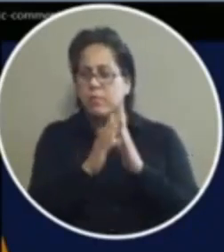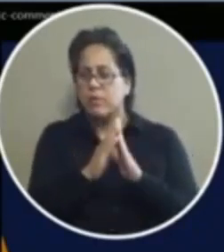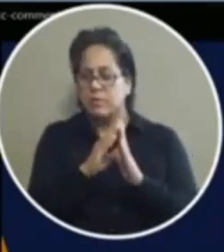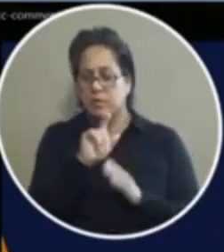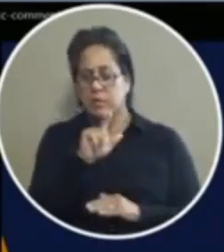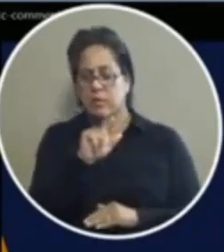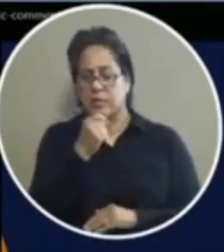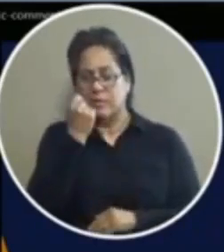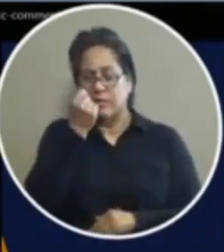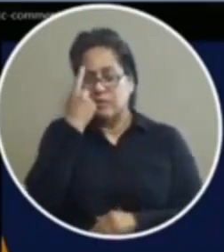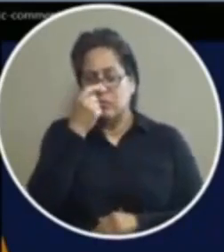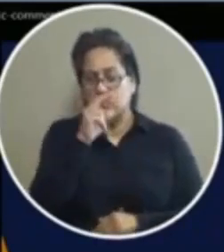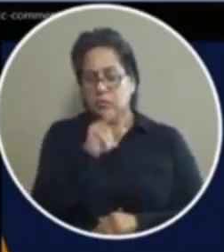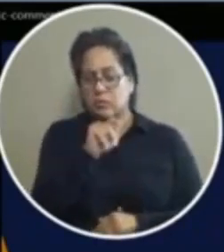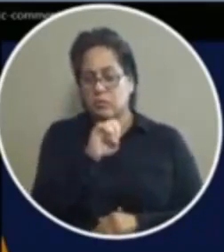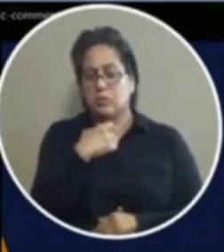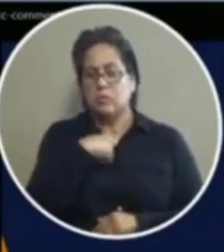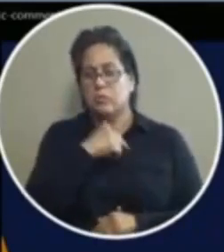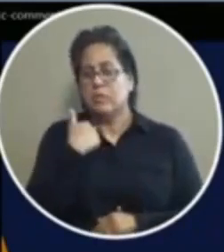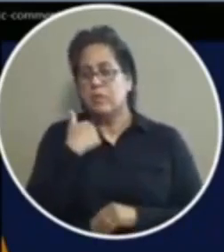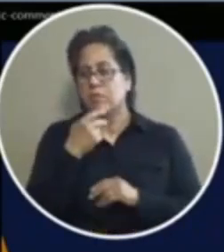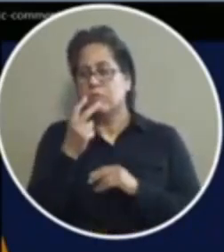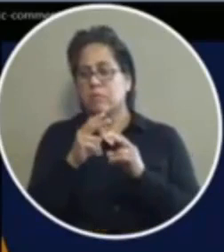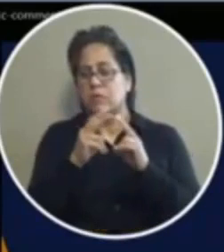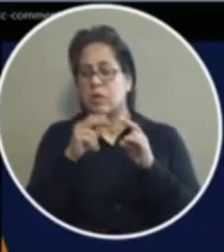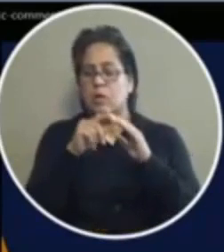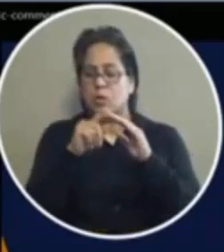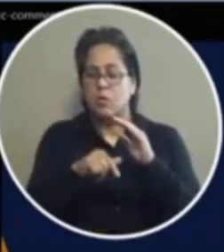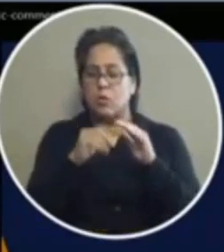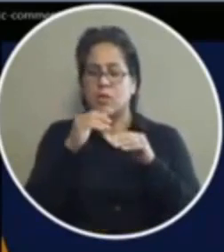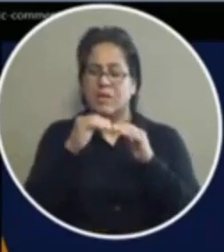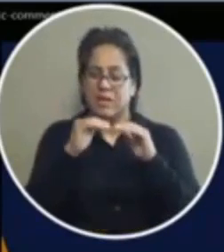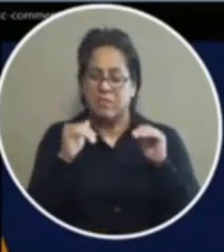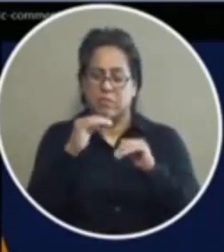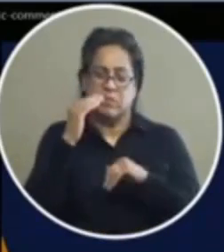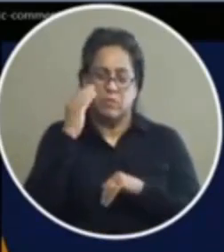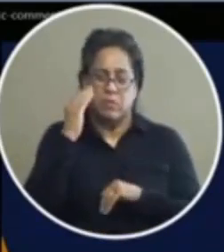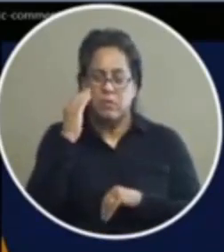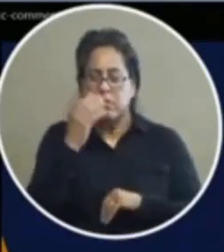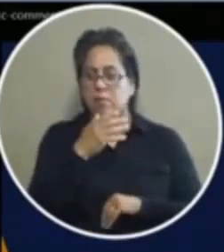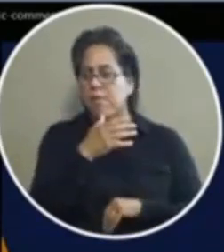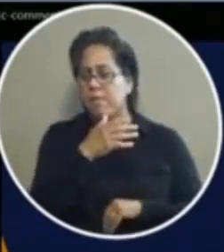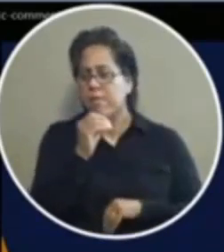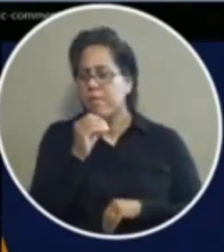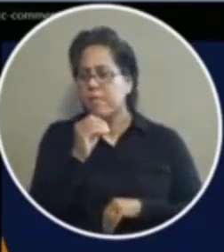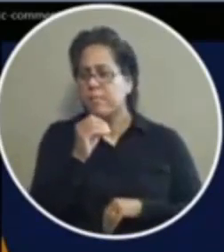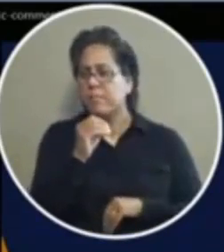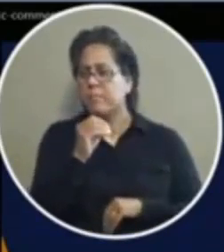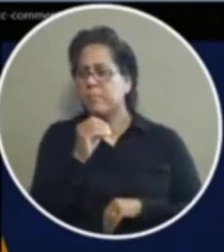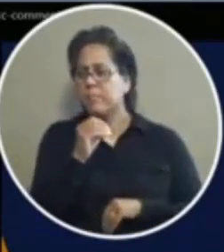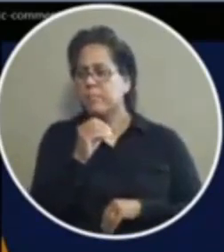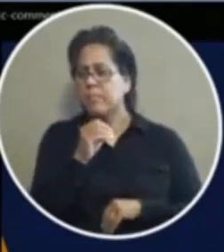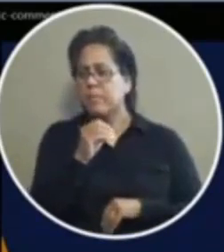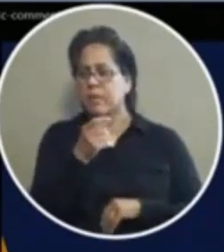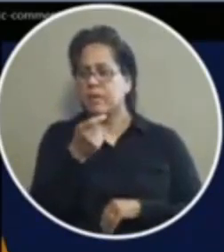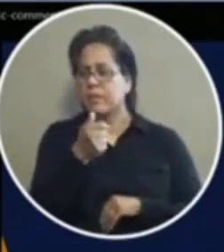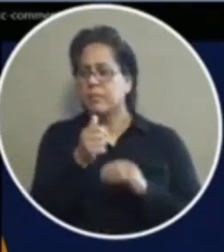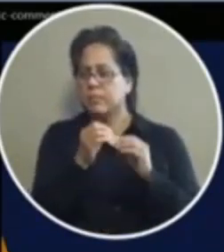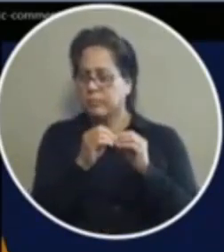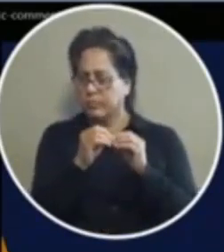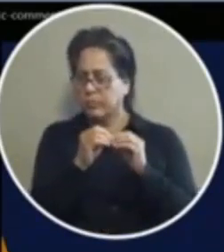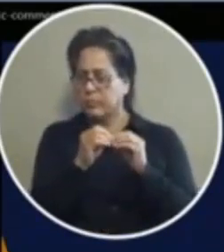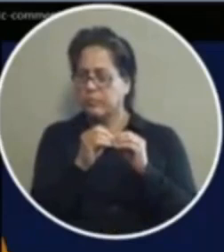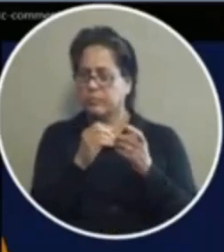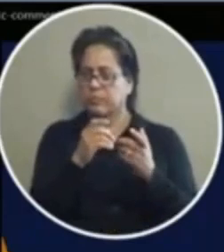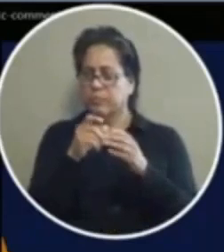literacy rate which then would mean we have a very low level of knowledge in different areas of the city so i looked more a little more into it and